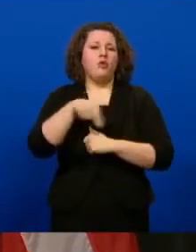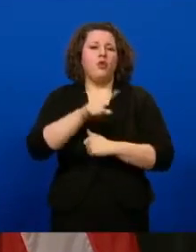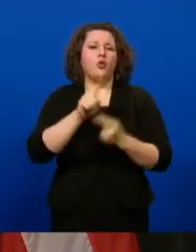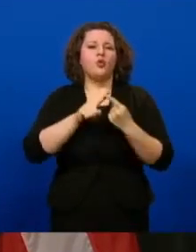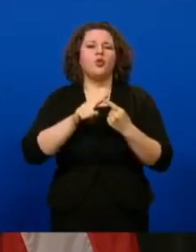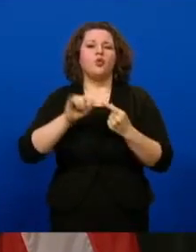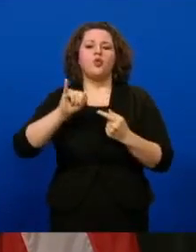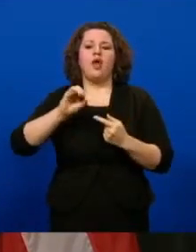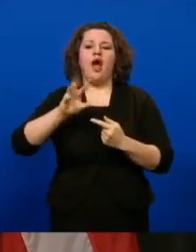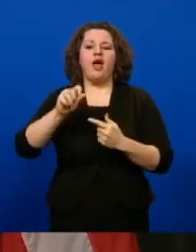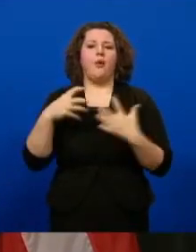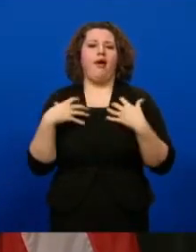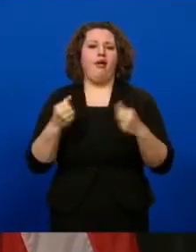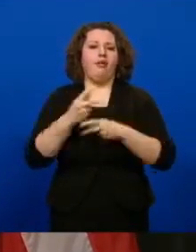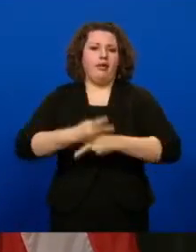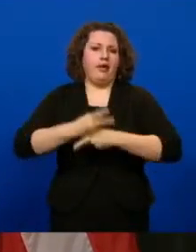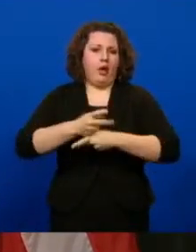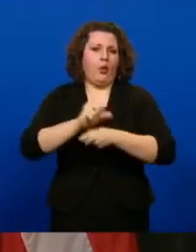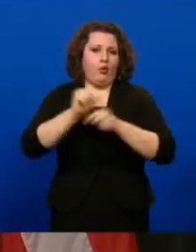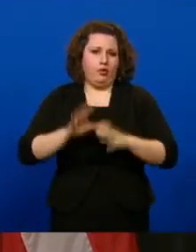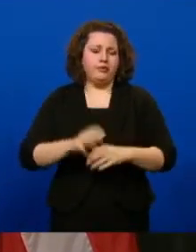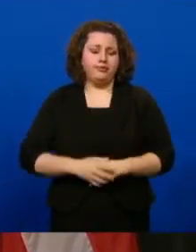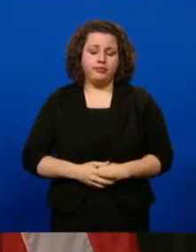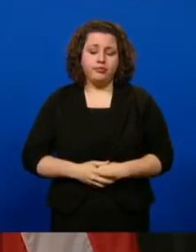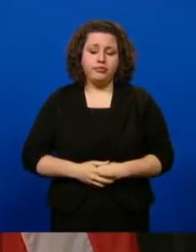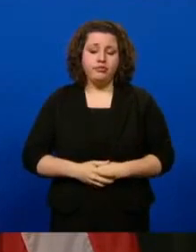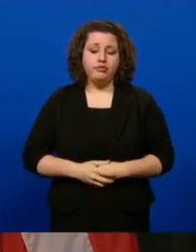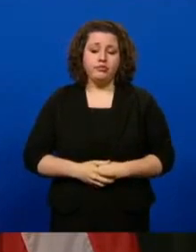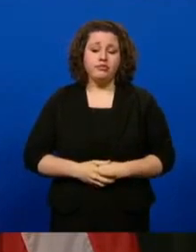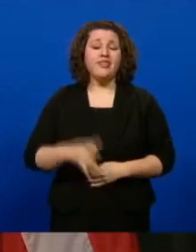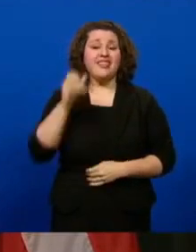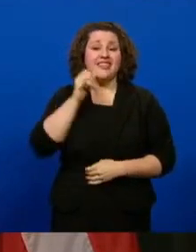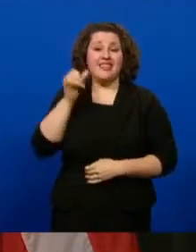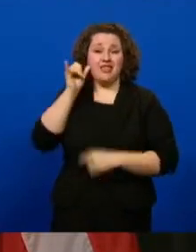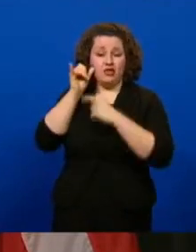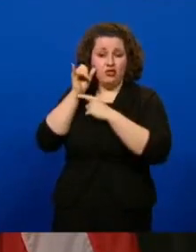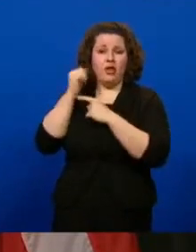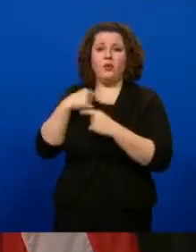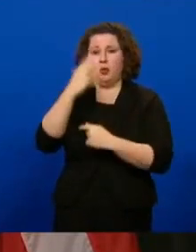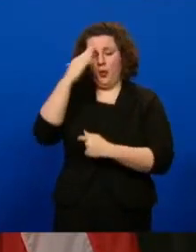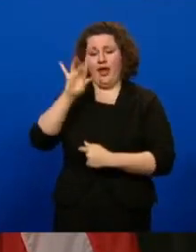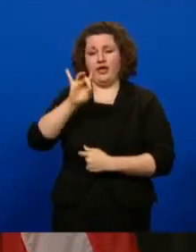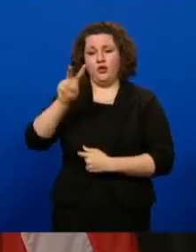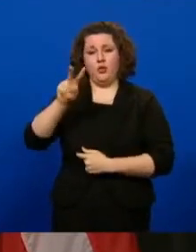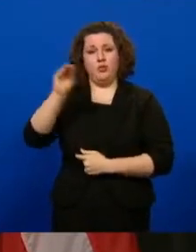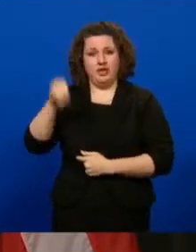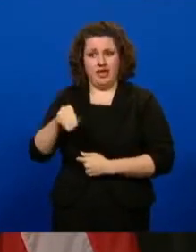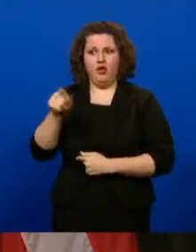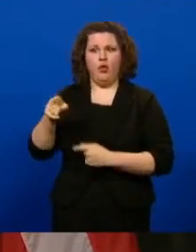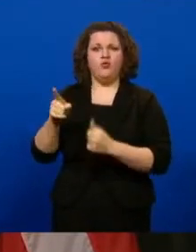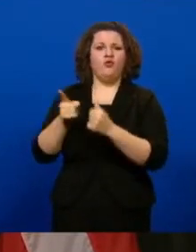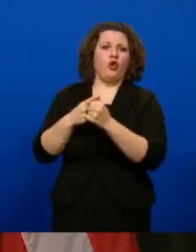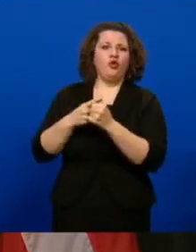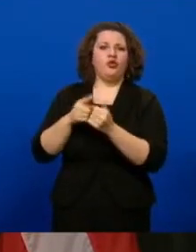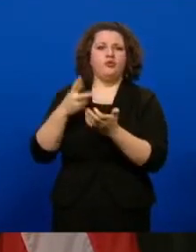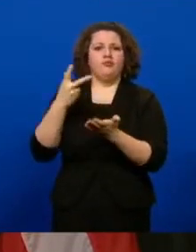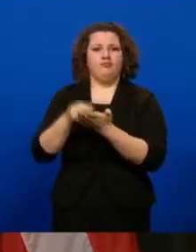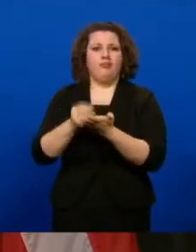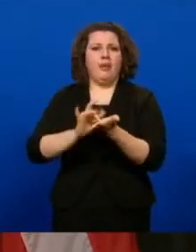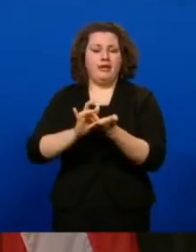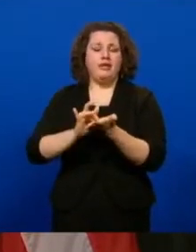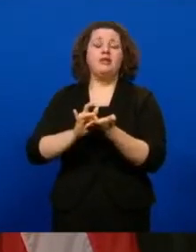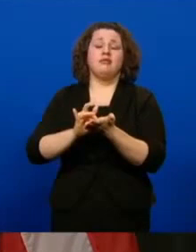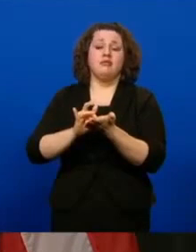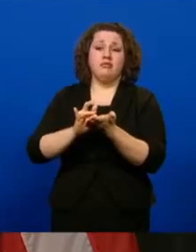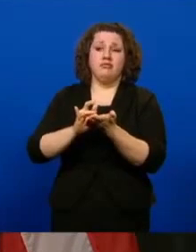Iowa's health care workforce. As of yesterday, 82% of the total first doses that we've been